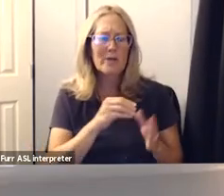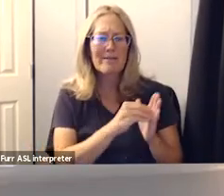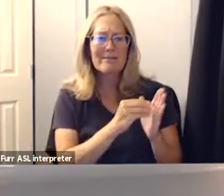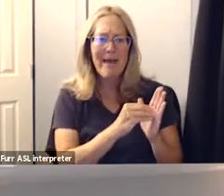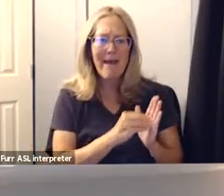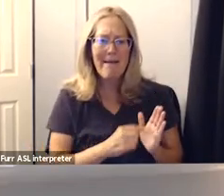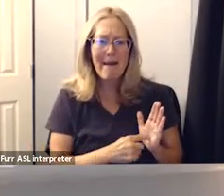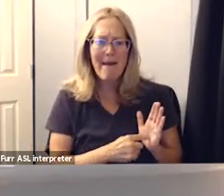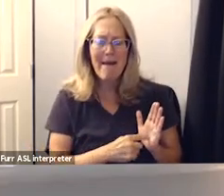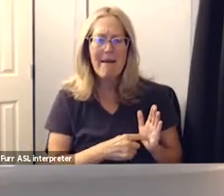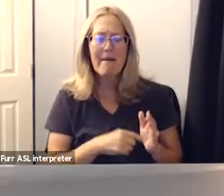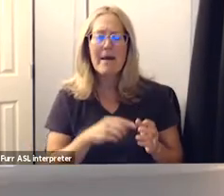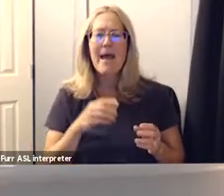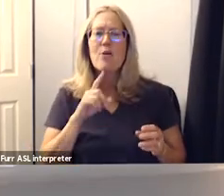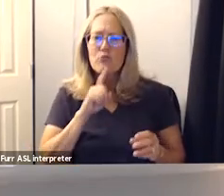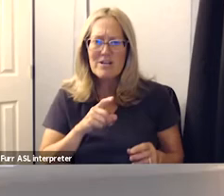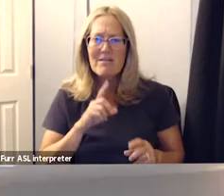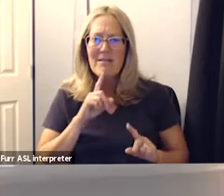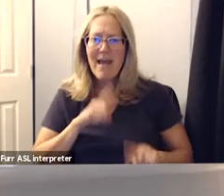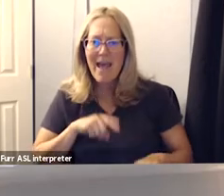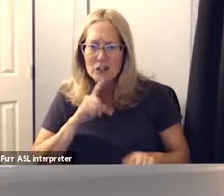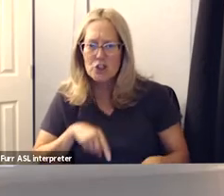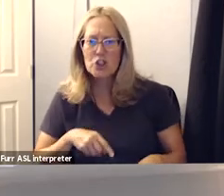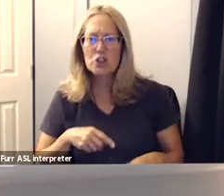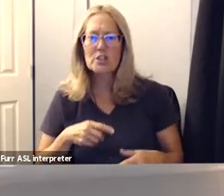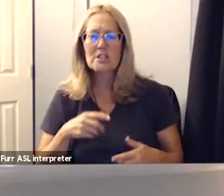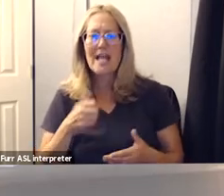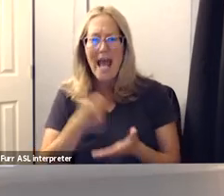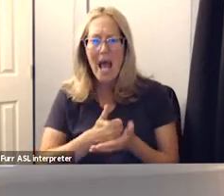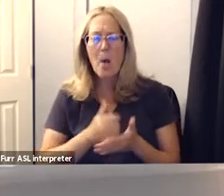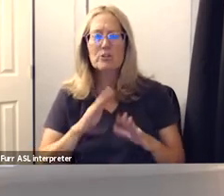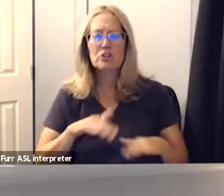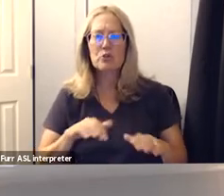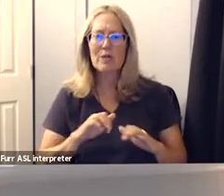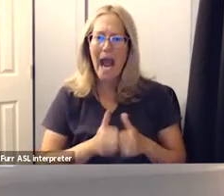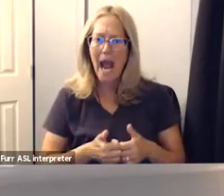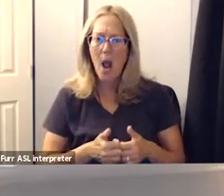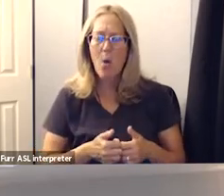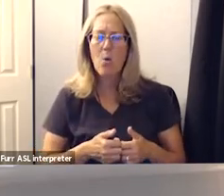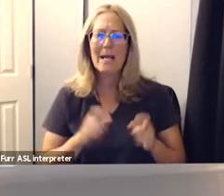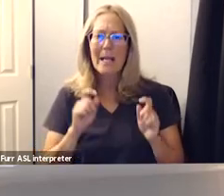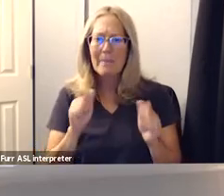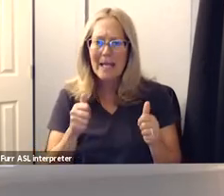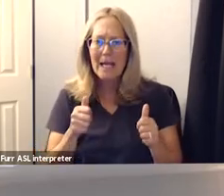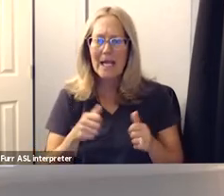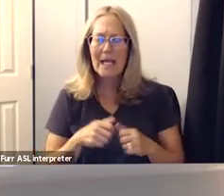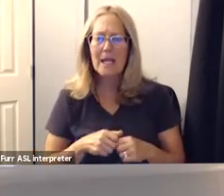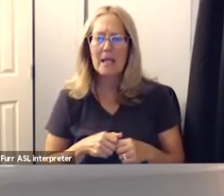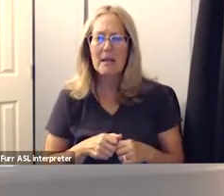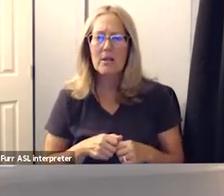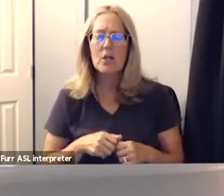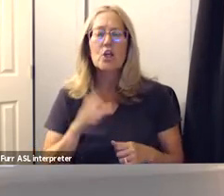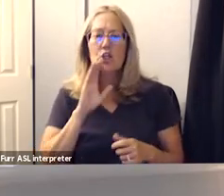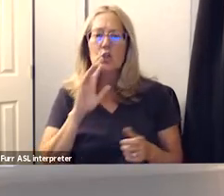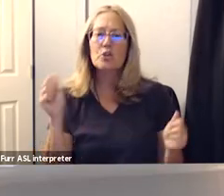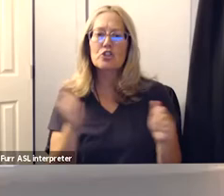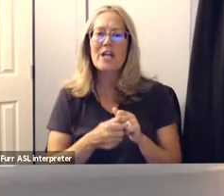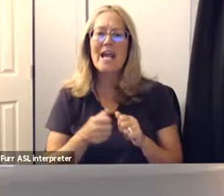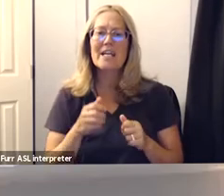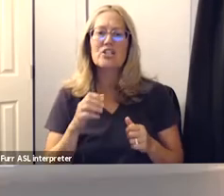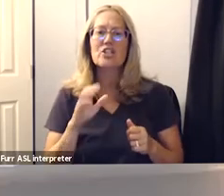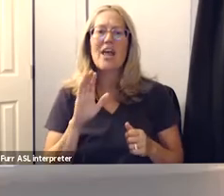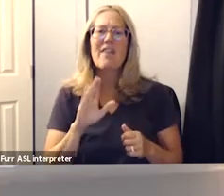come up with real solutions that will have real results that help these children immediately you're going to change the way they're